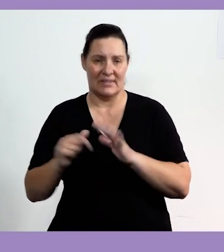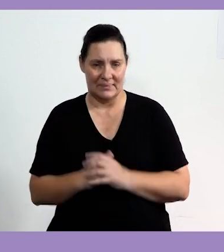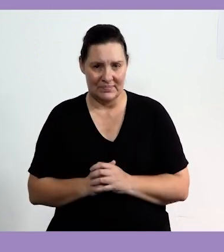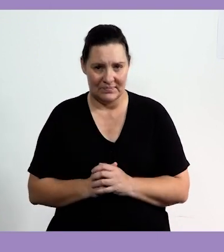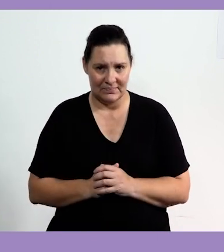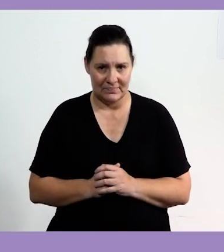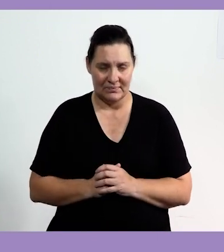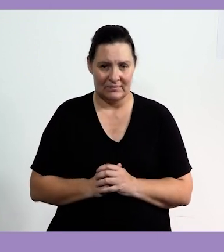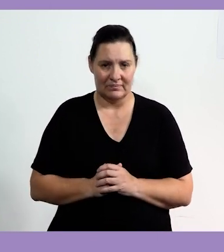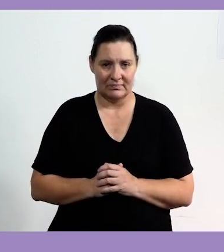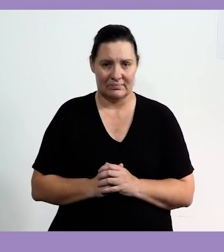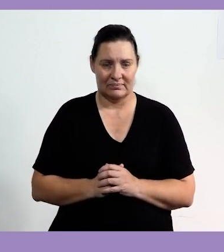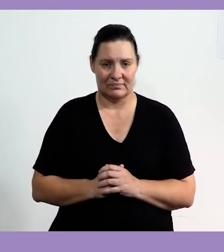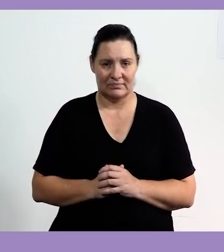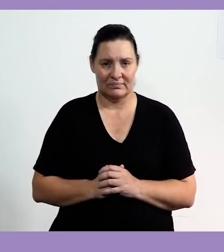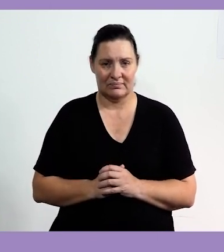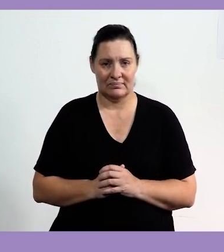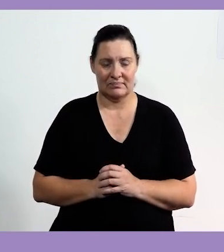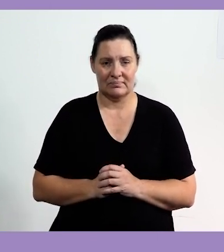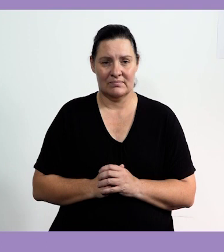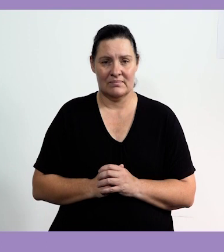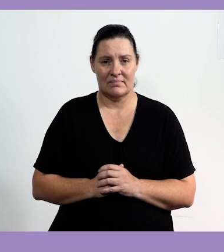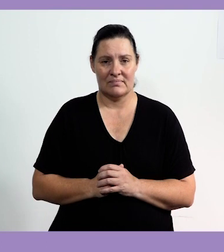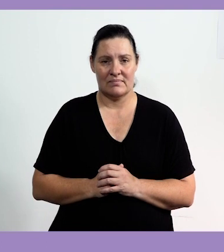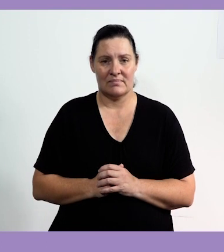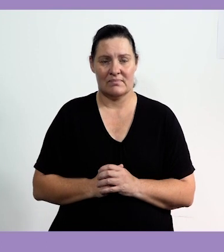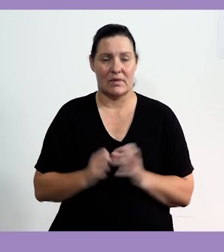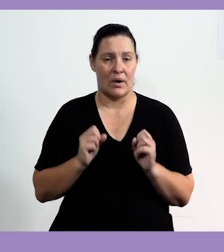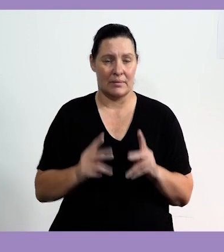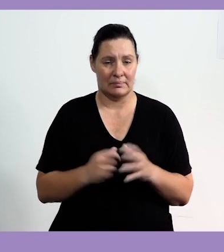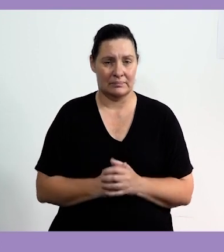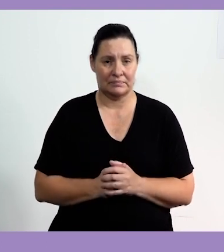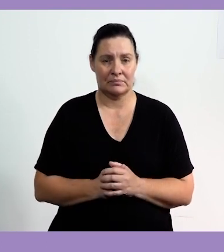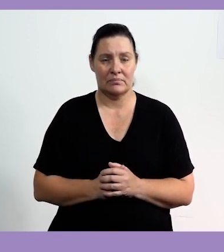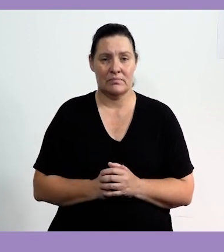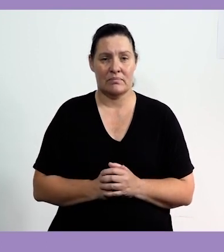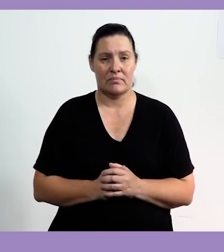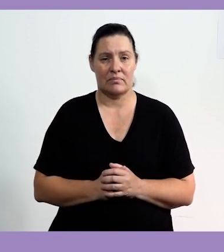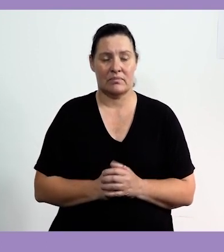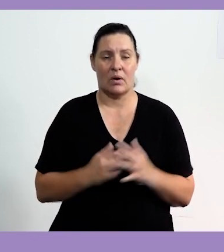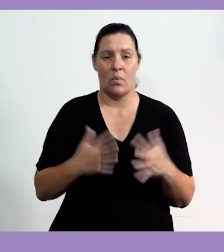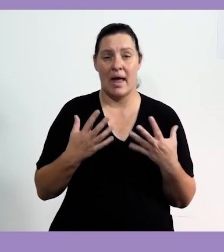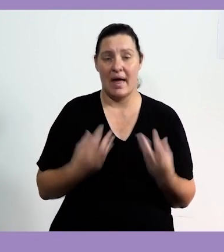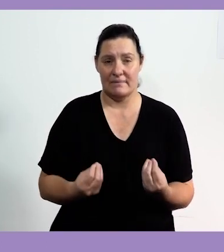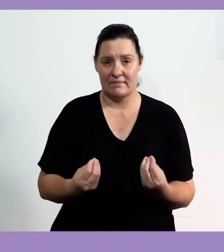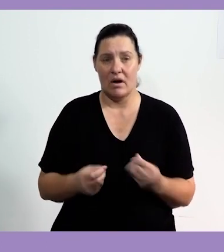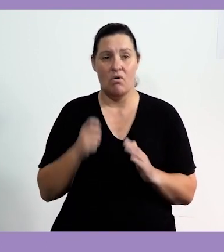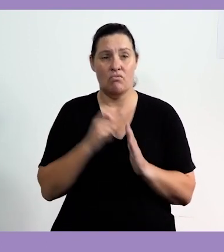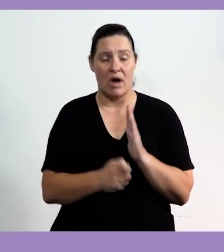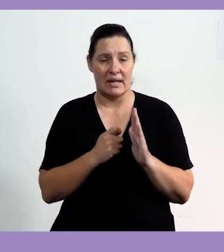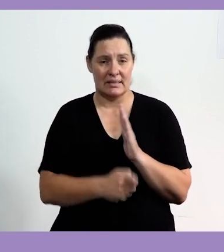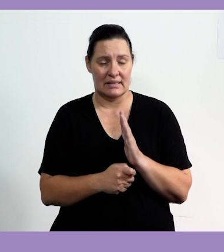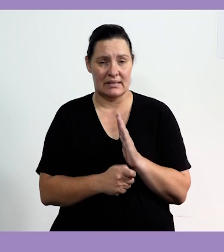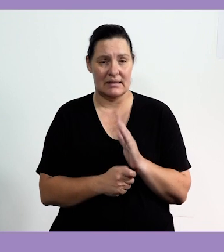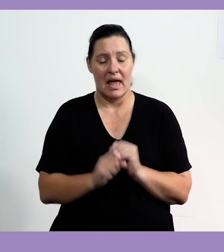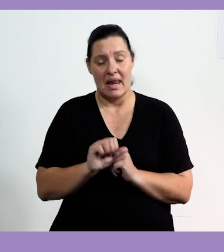you are correct. We have 17. All right. So we have now